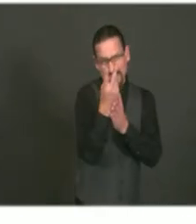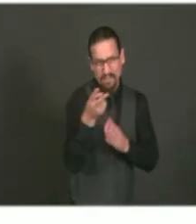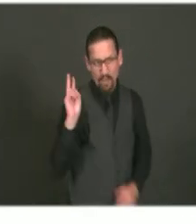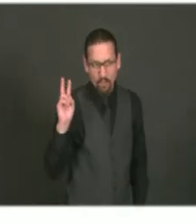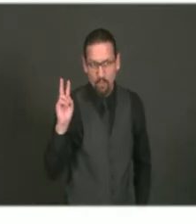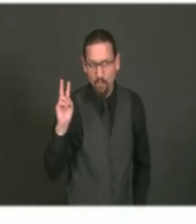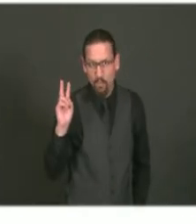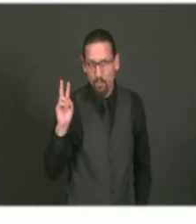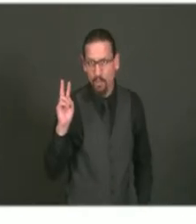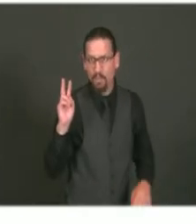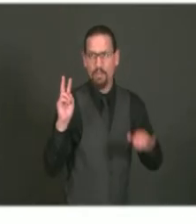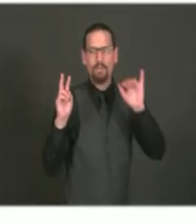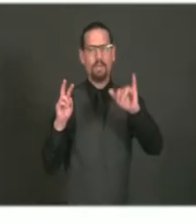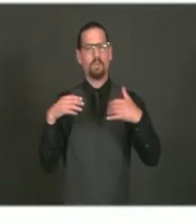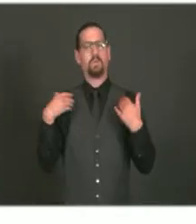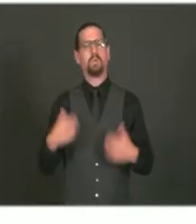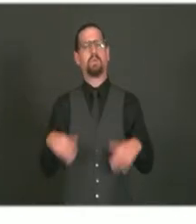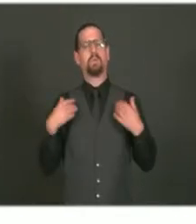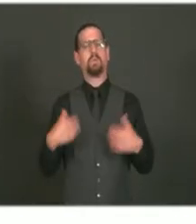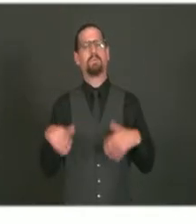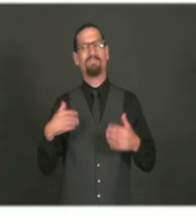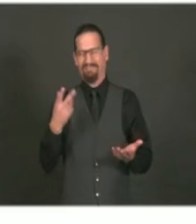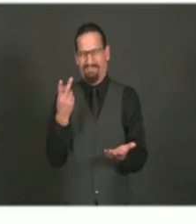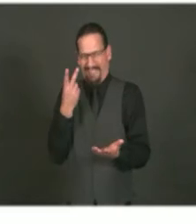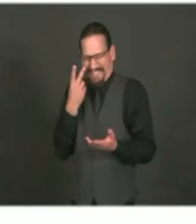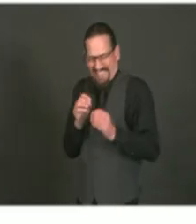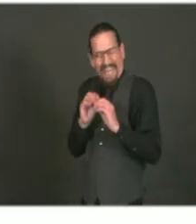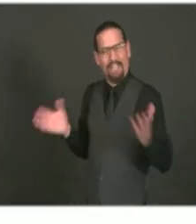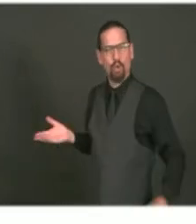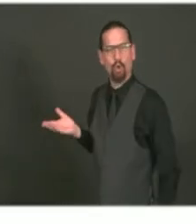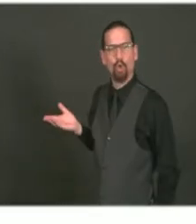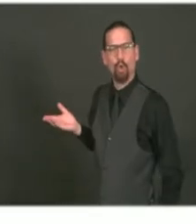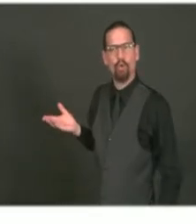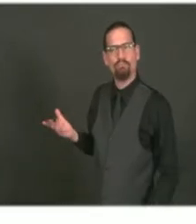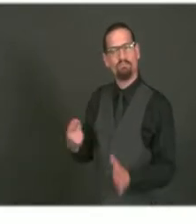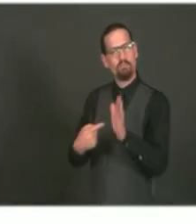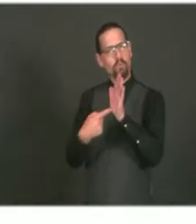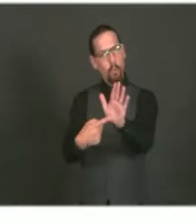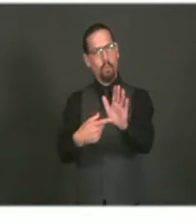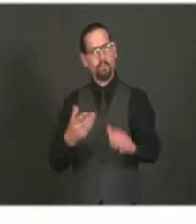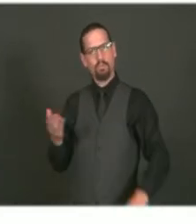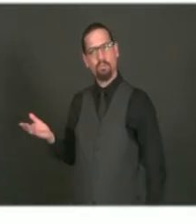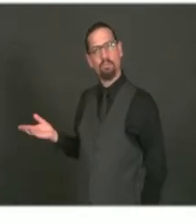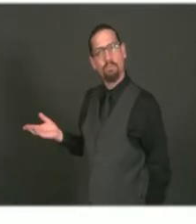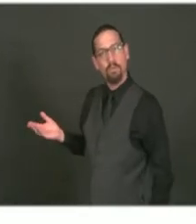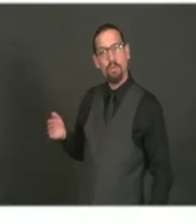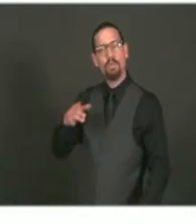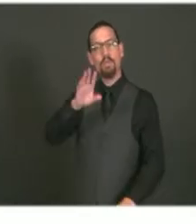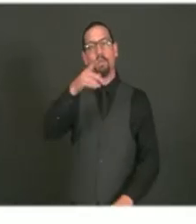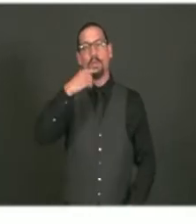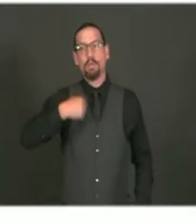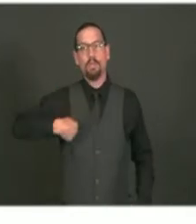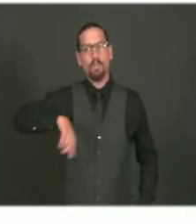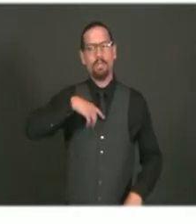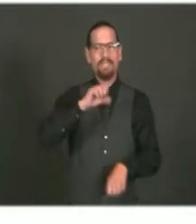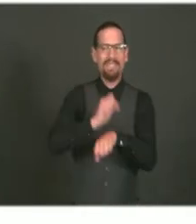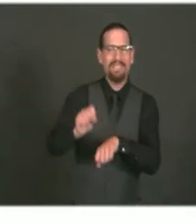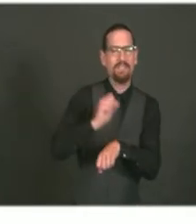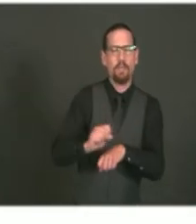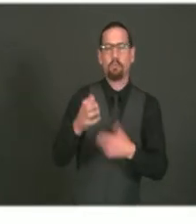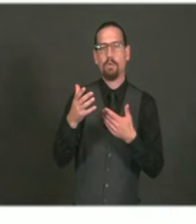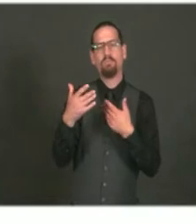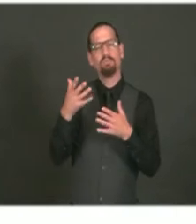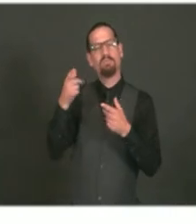It's notable, it's obvious, it jumps off the page. We are working closely with our college leaders to get this under